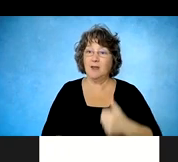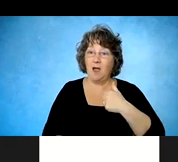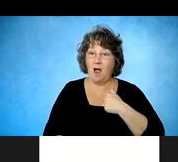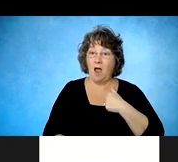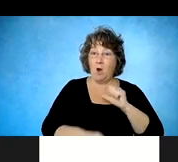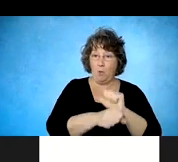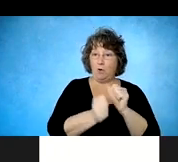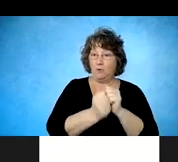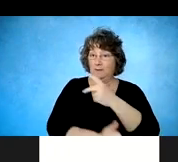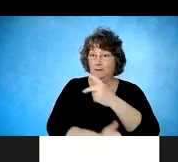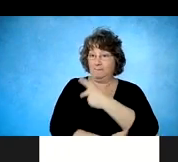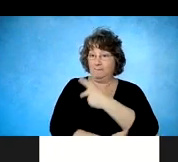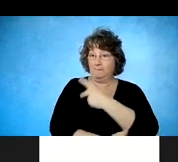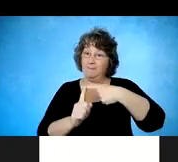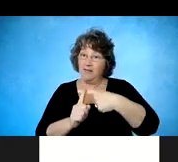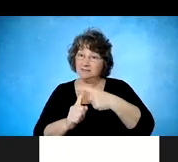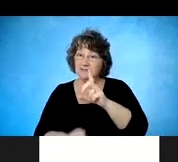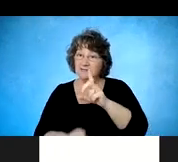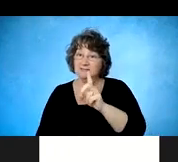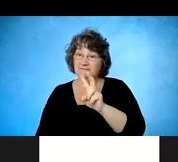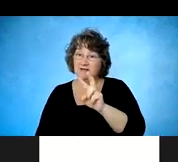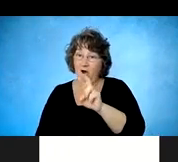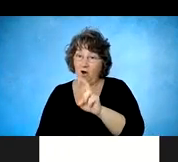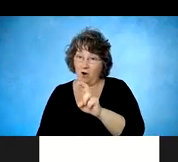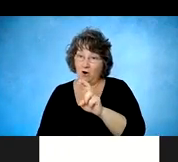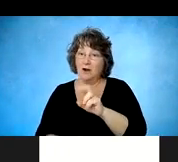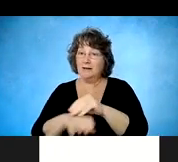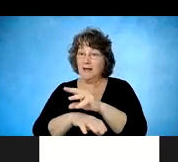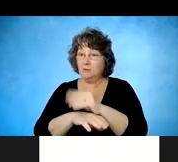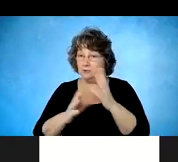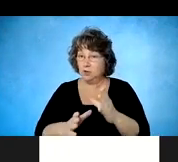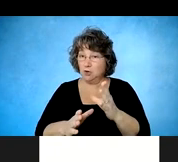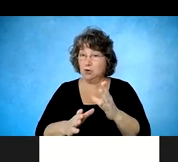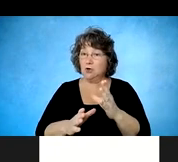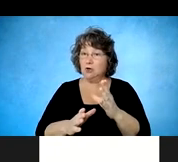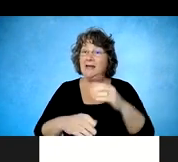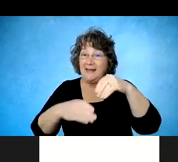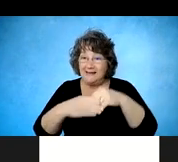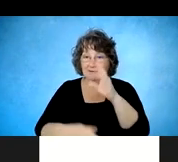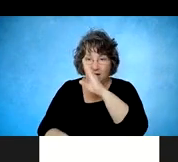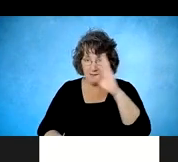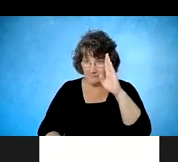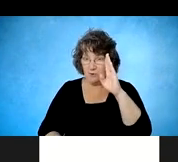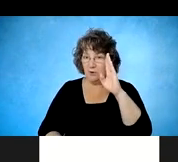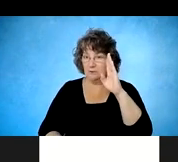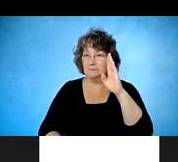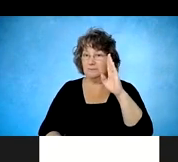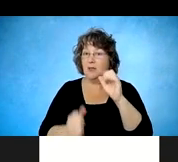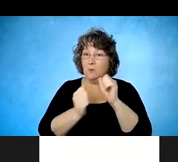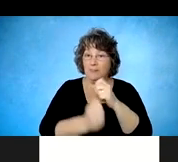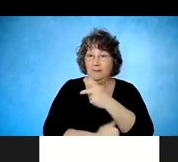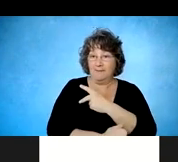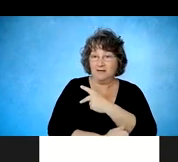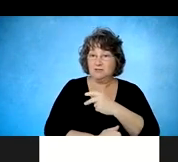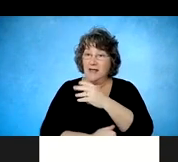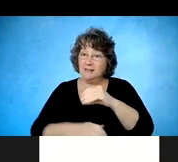person or virtually before they discharge the hospital. And the benefits, the benefits of this are many. First, we help to